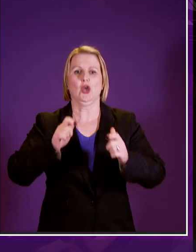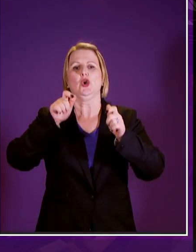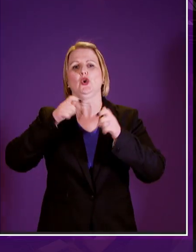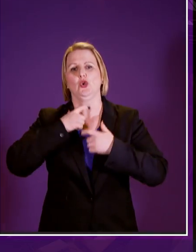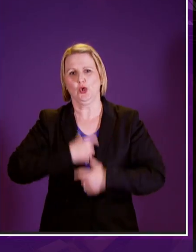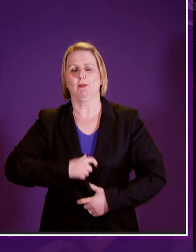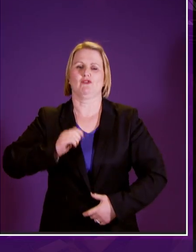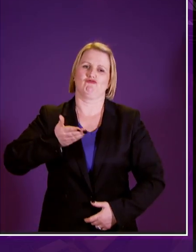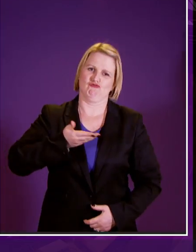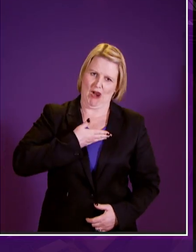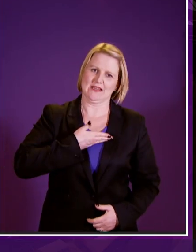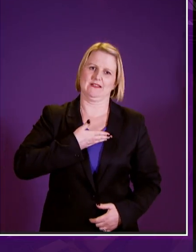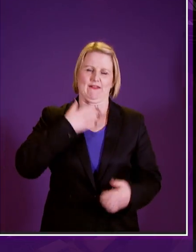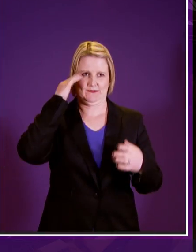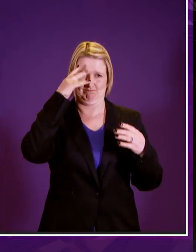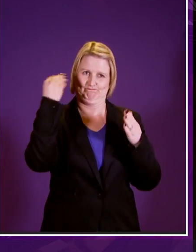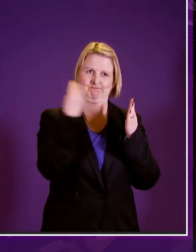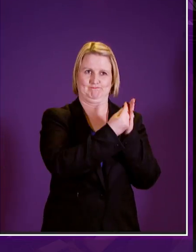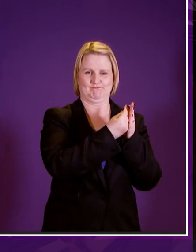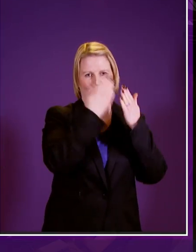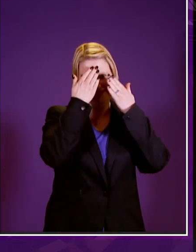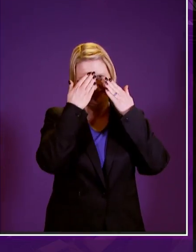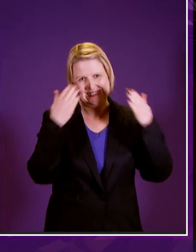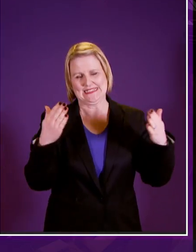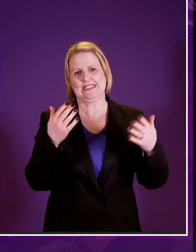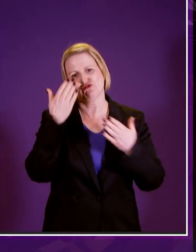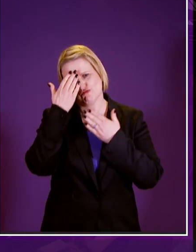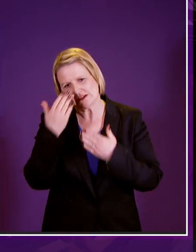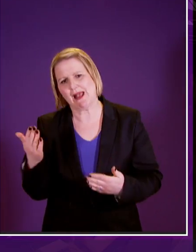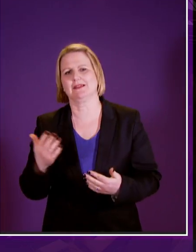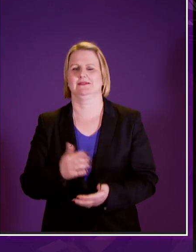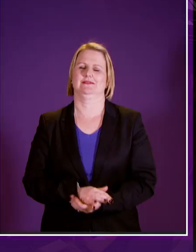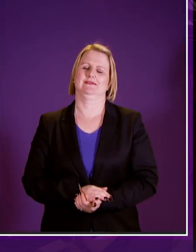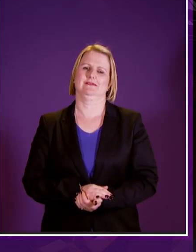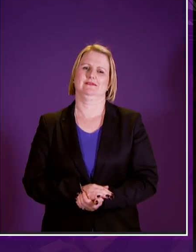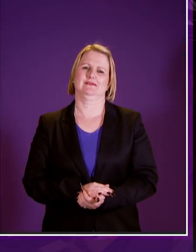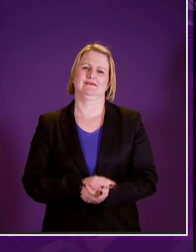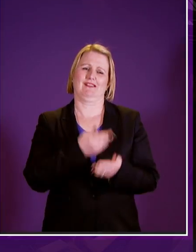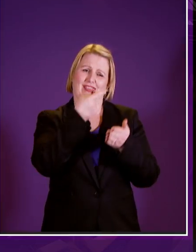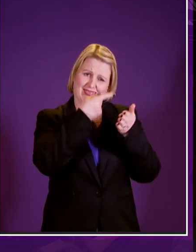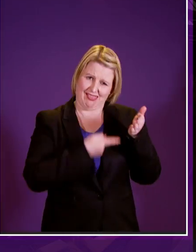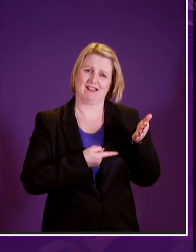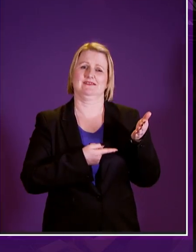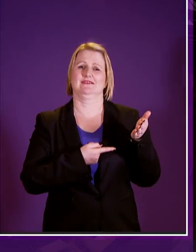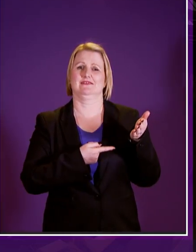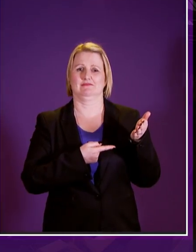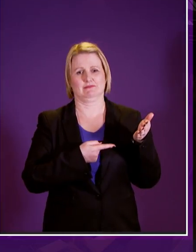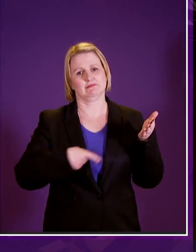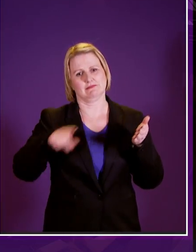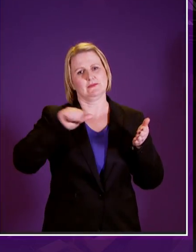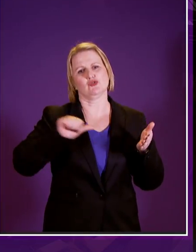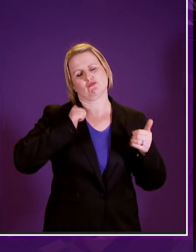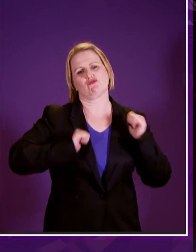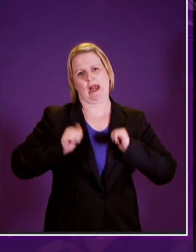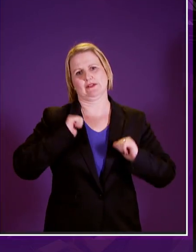on the principles of dignity and respect that's all something to be very proud